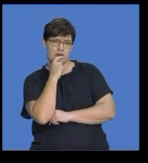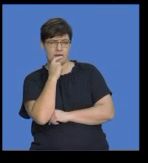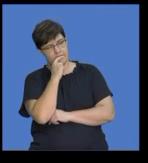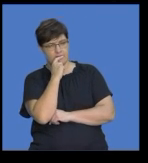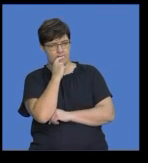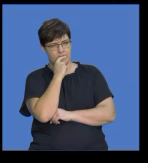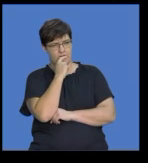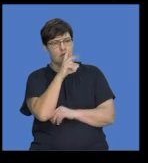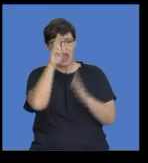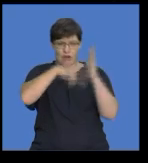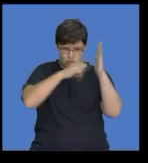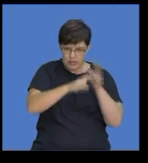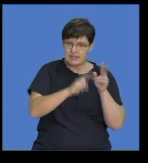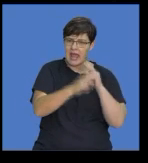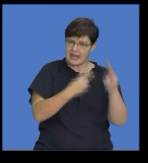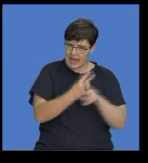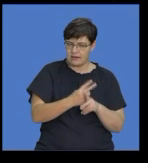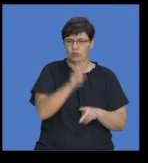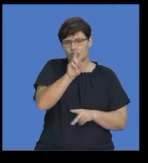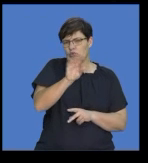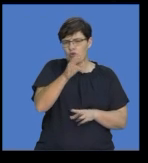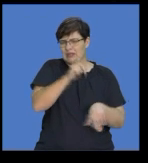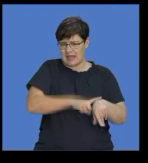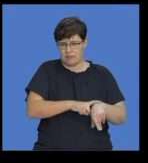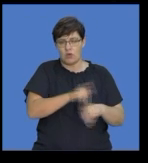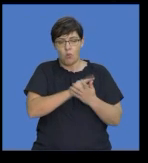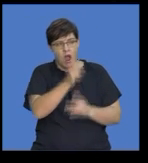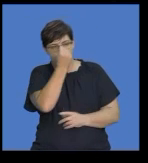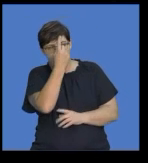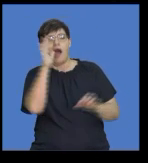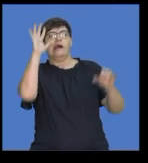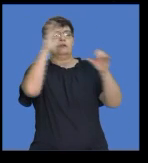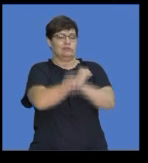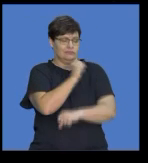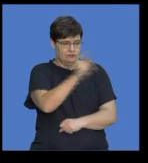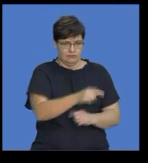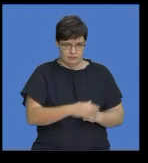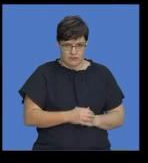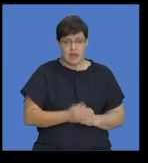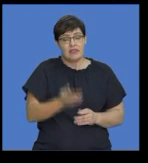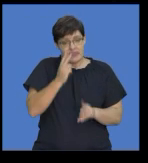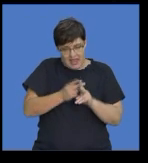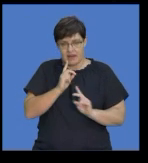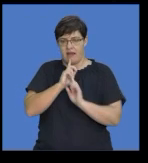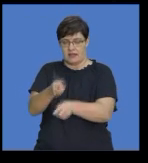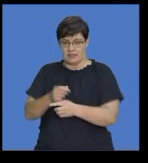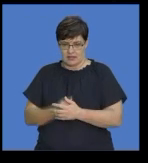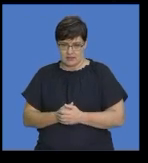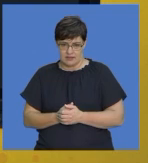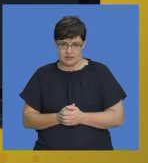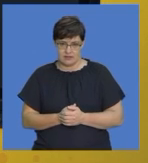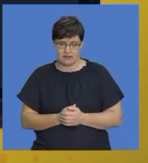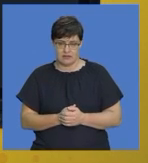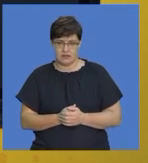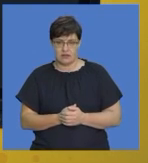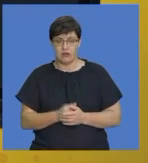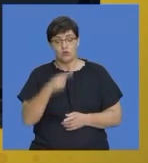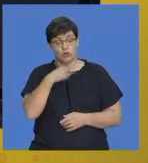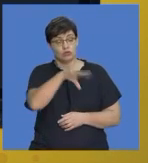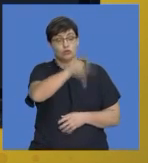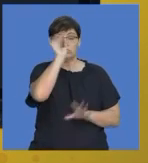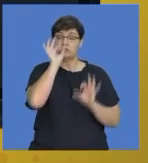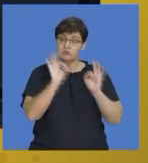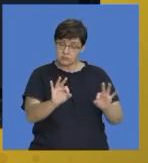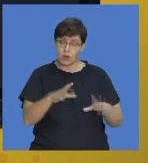rushing to answer it's very very important that we make sure we make the right choices because time is